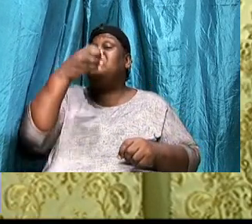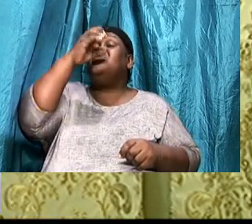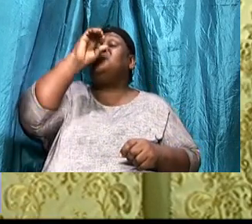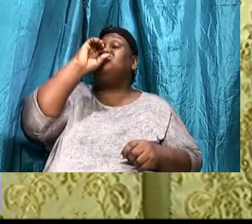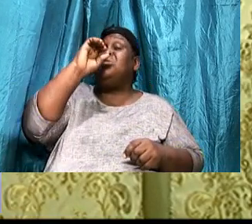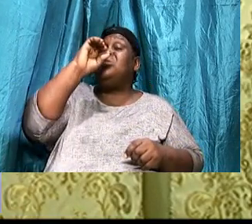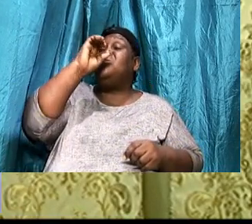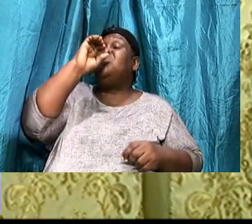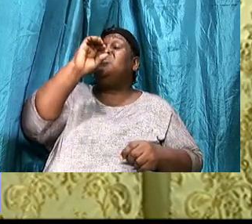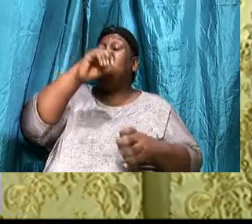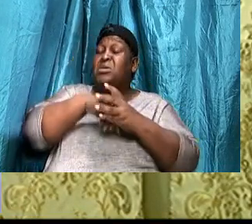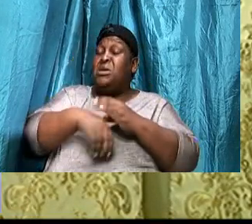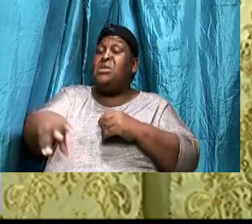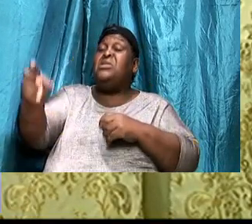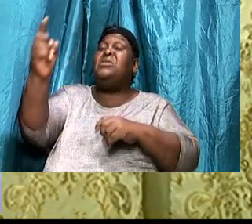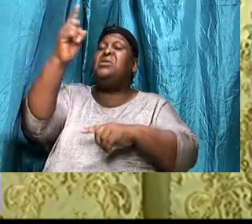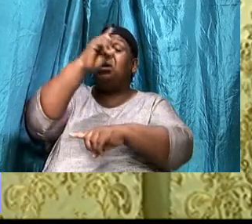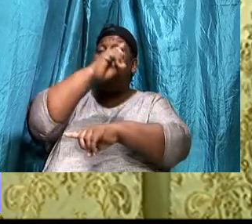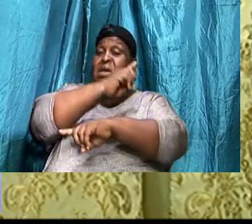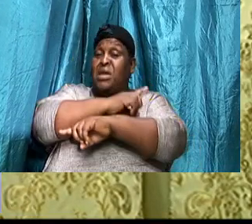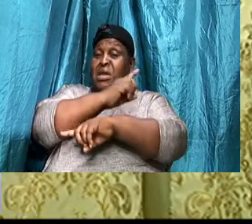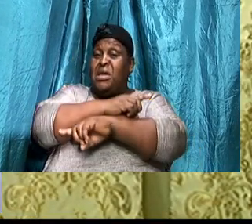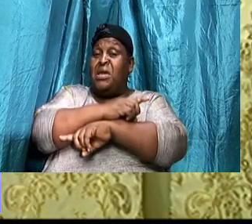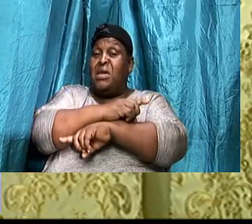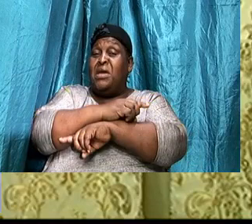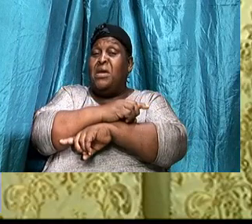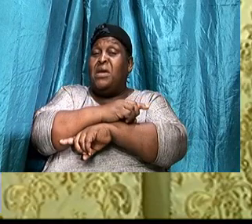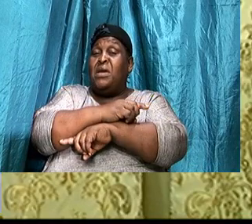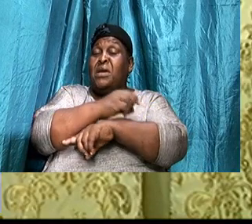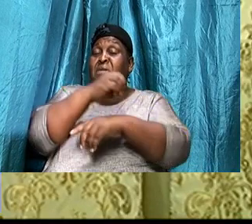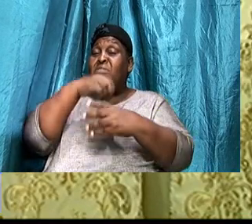Juice in the day, Because in the night, I know that I like my sugar cane,